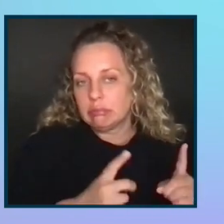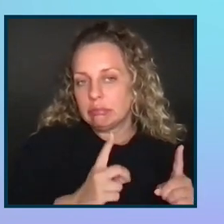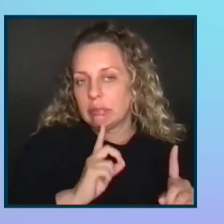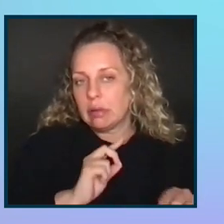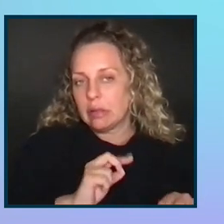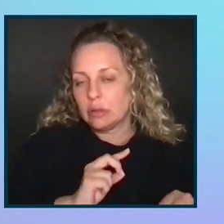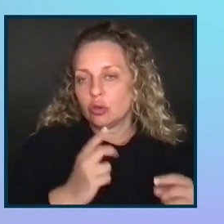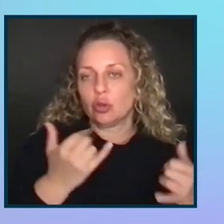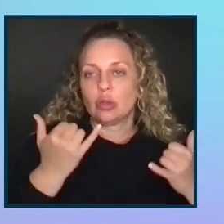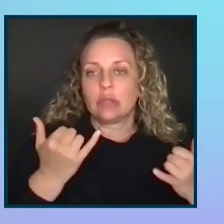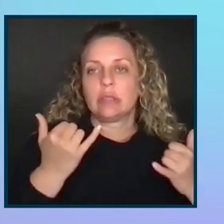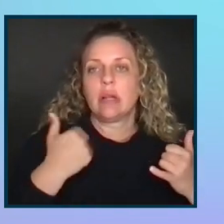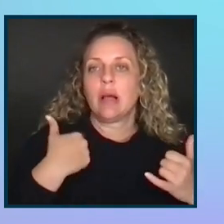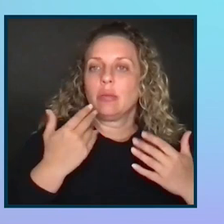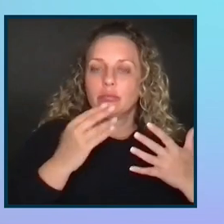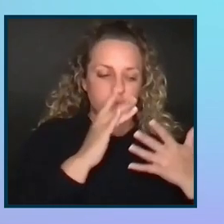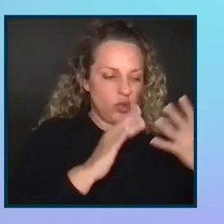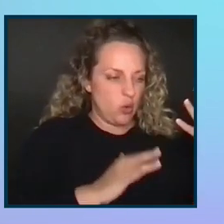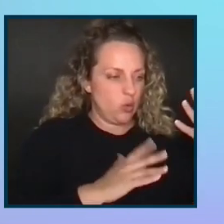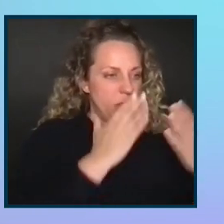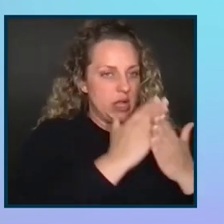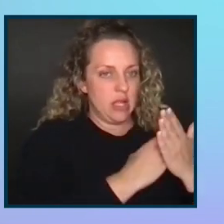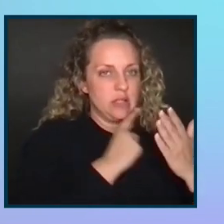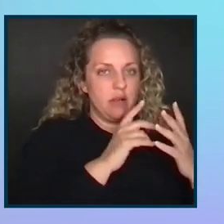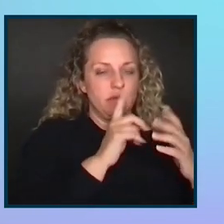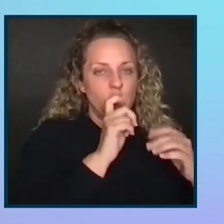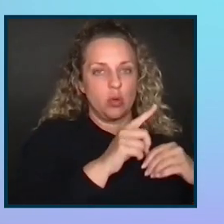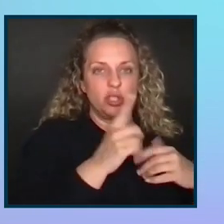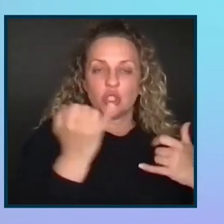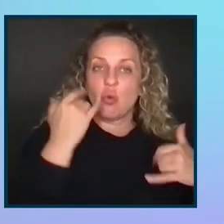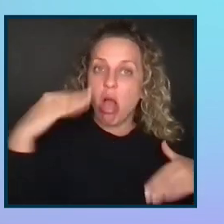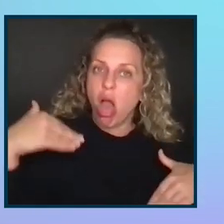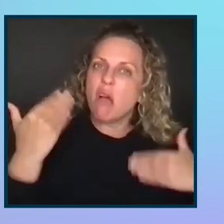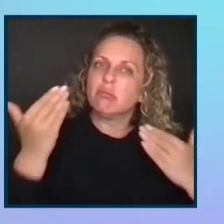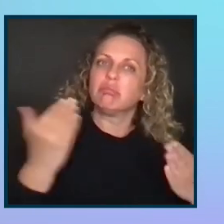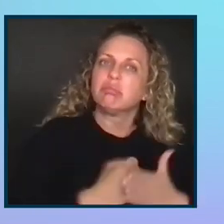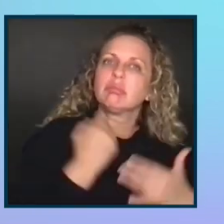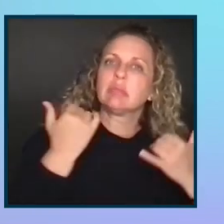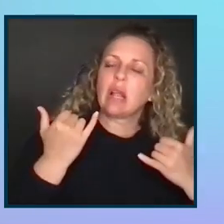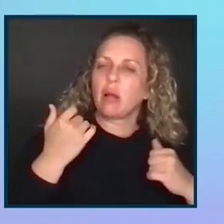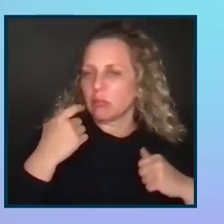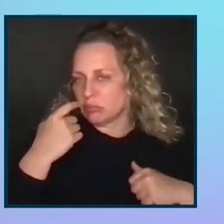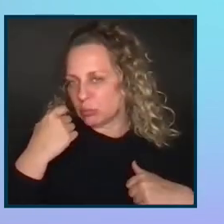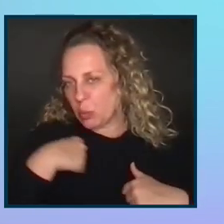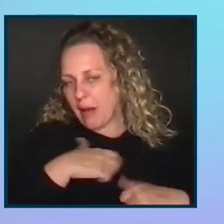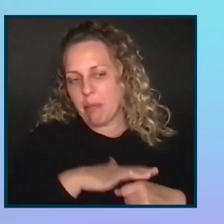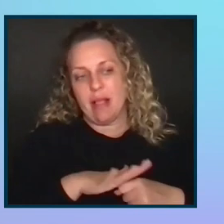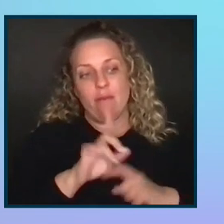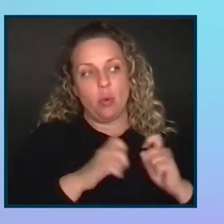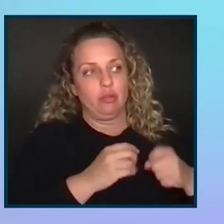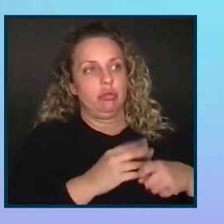go through the questions. And for folks that have not submitted questions yet, feel free to submit them. We do have plenty of questions.